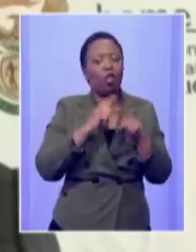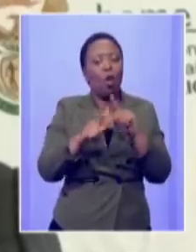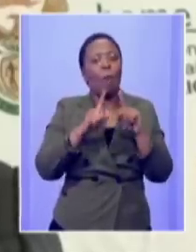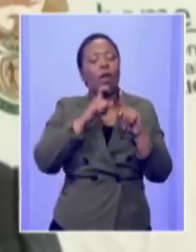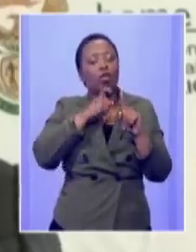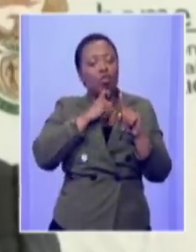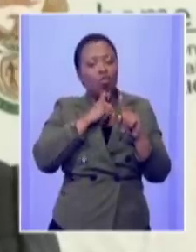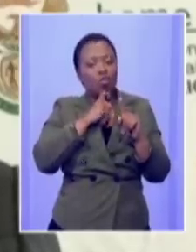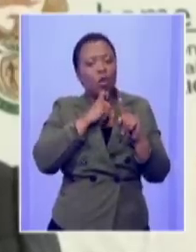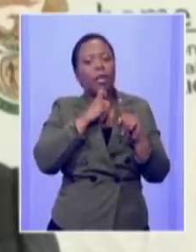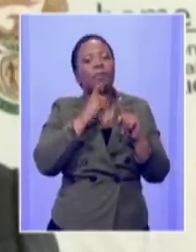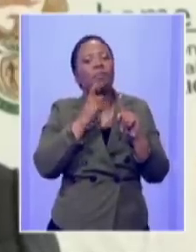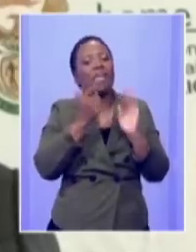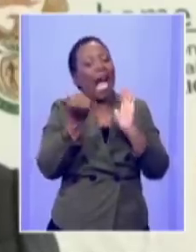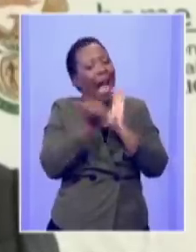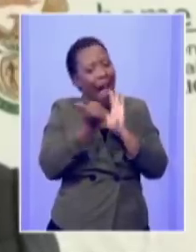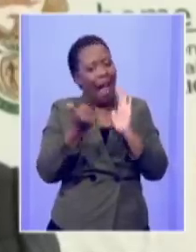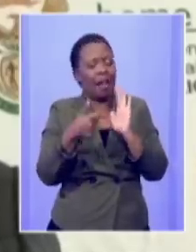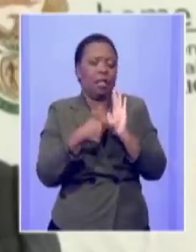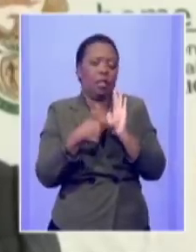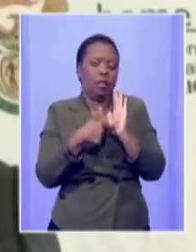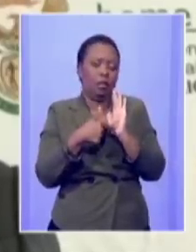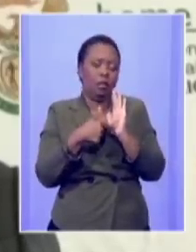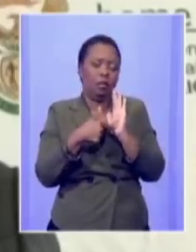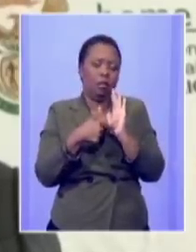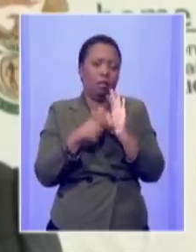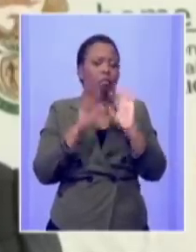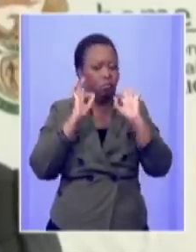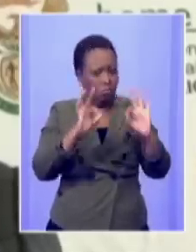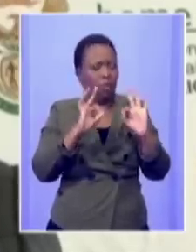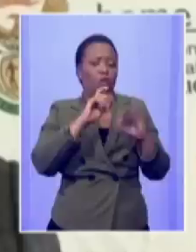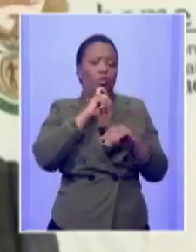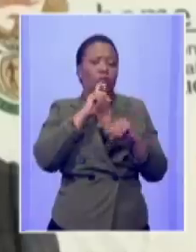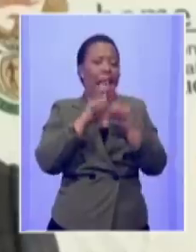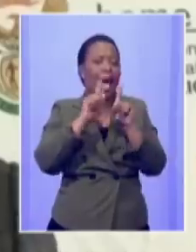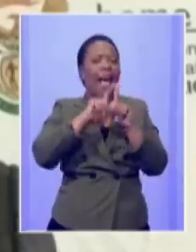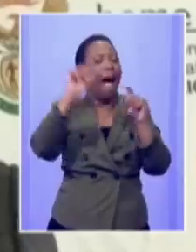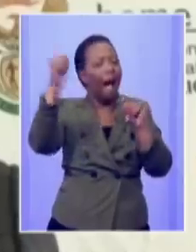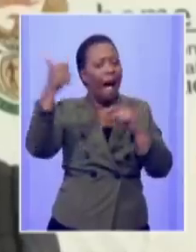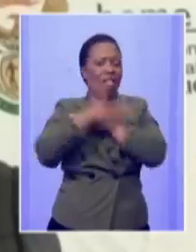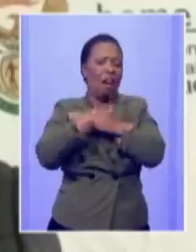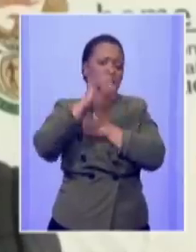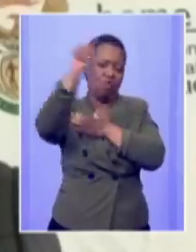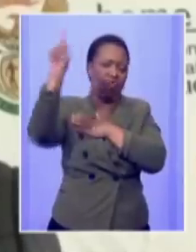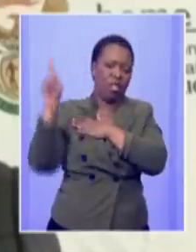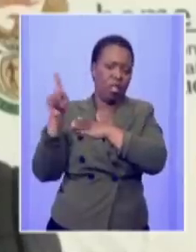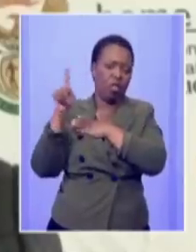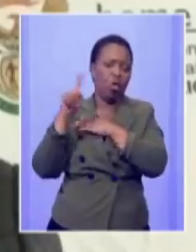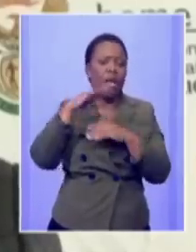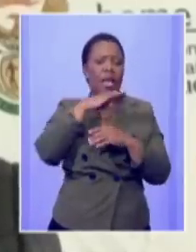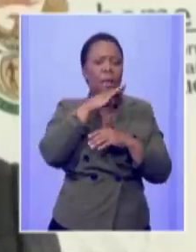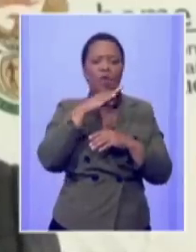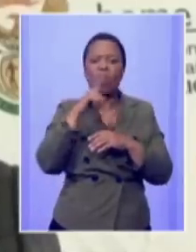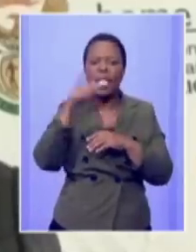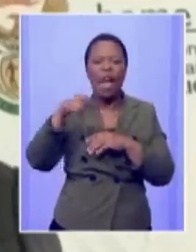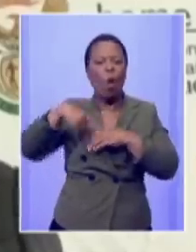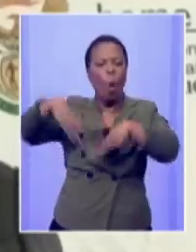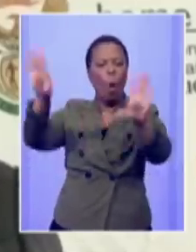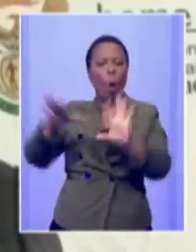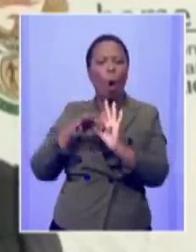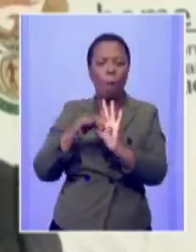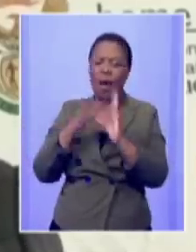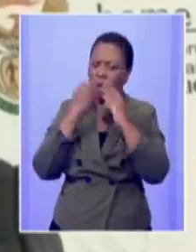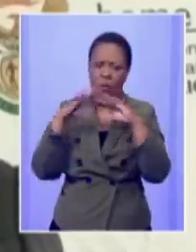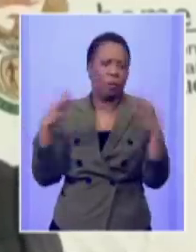immigration acts like any other nationality so we never said no we're accumulating them go home we said please